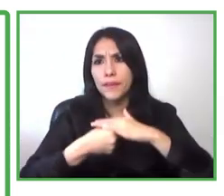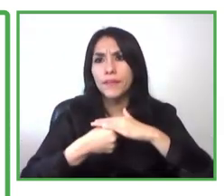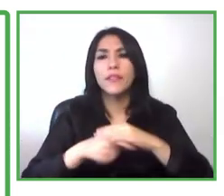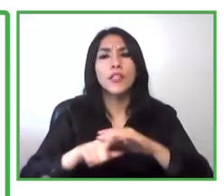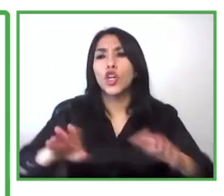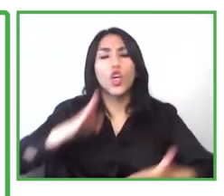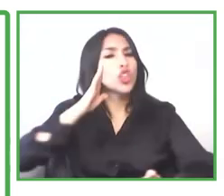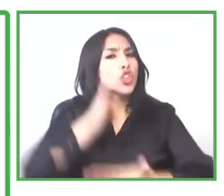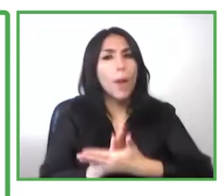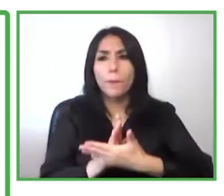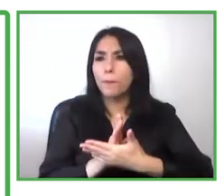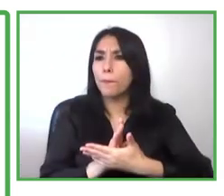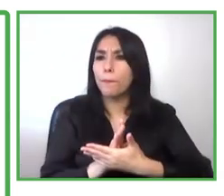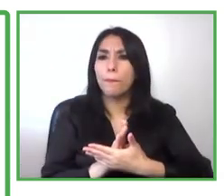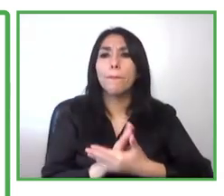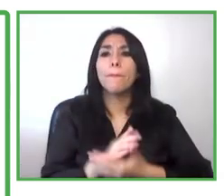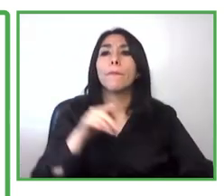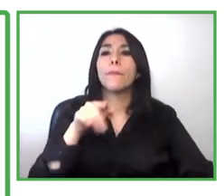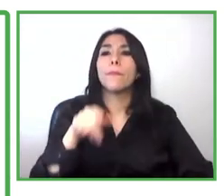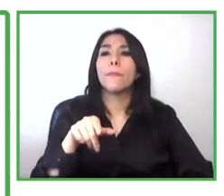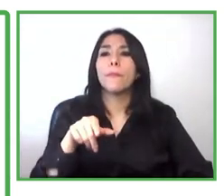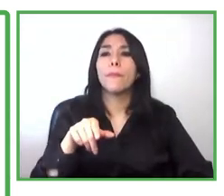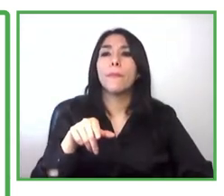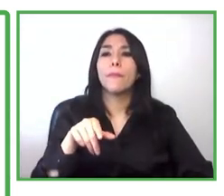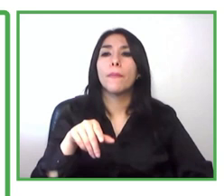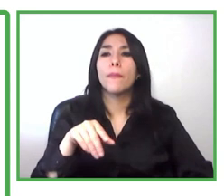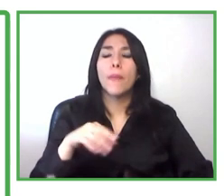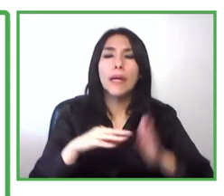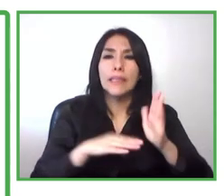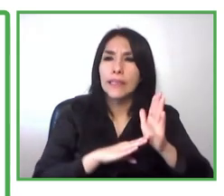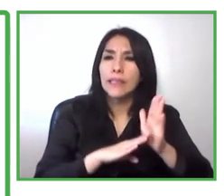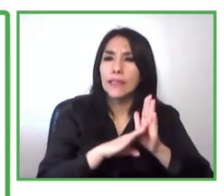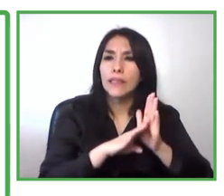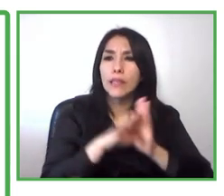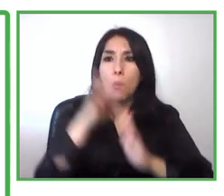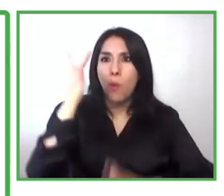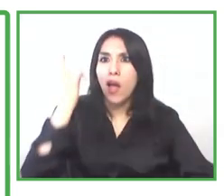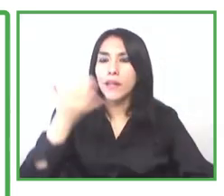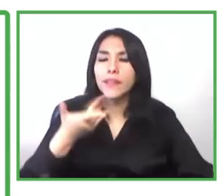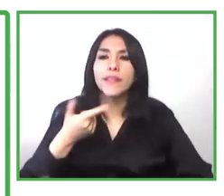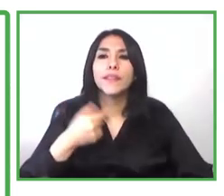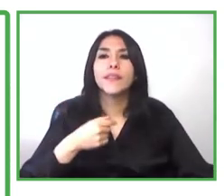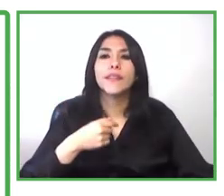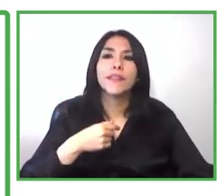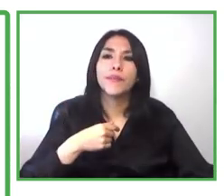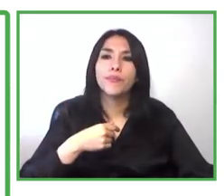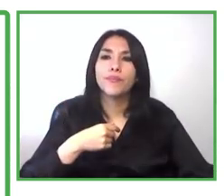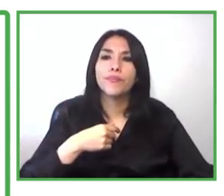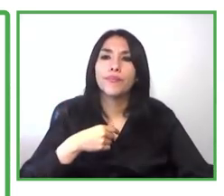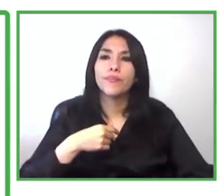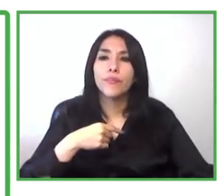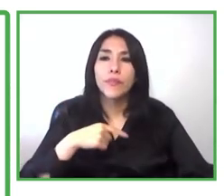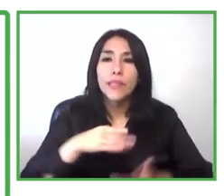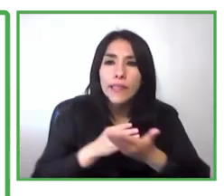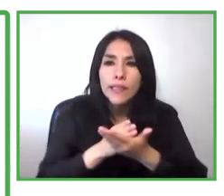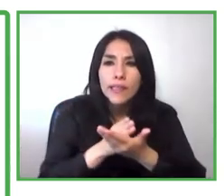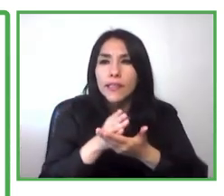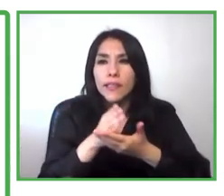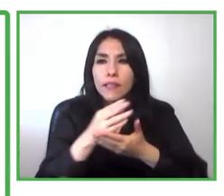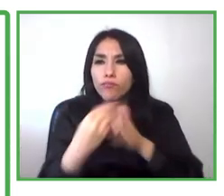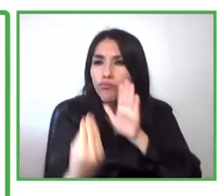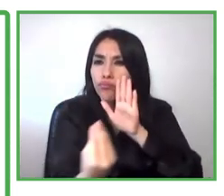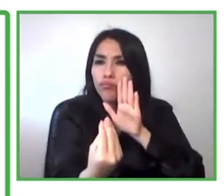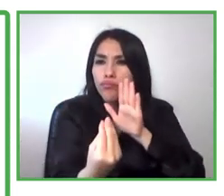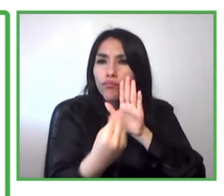actually since the program has been implemented we we can see that there is increase in